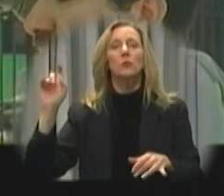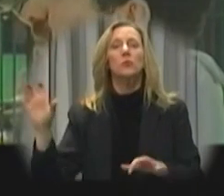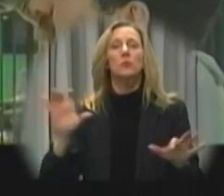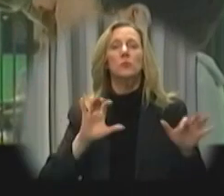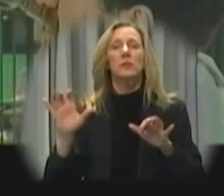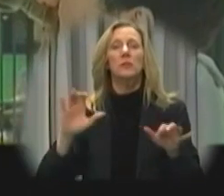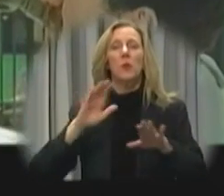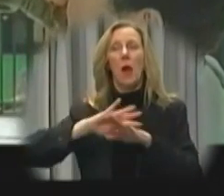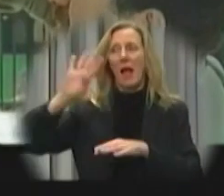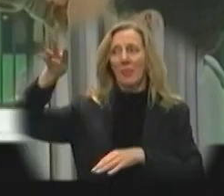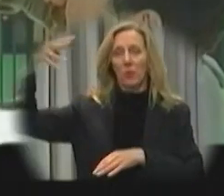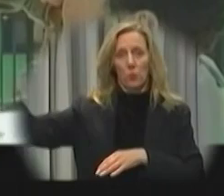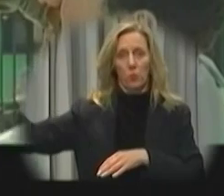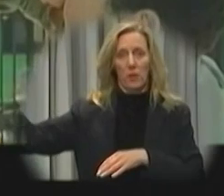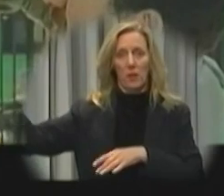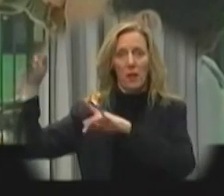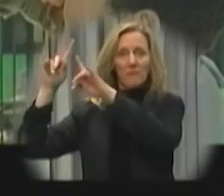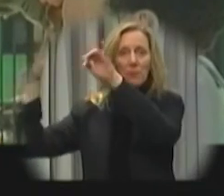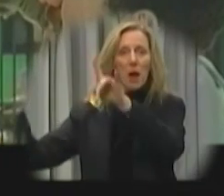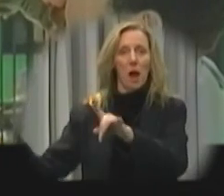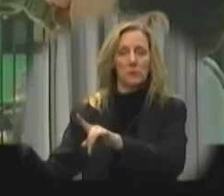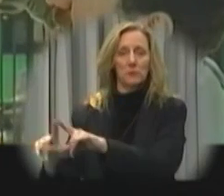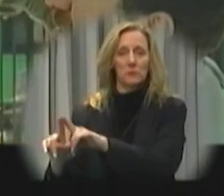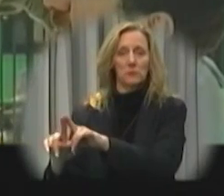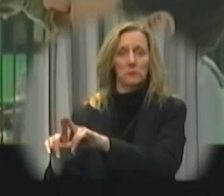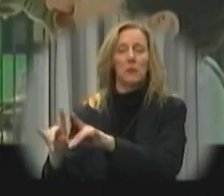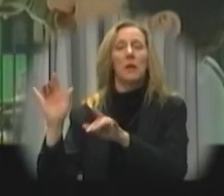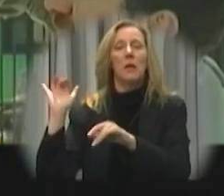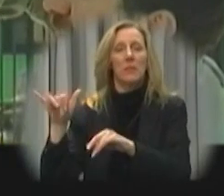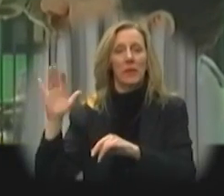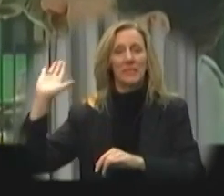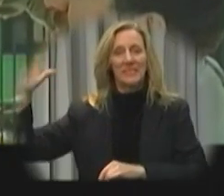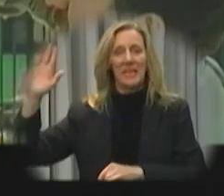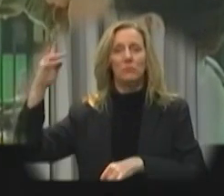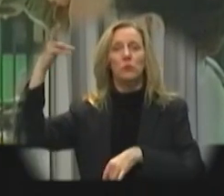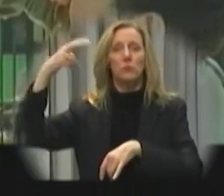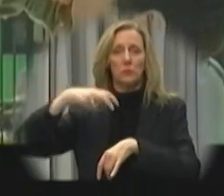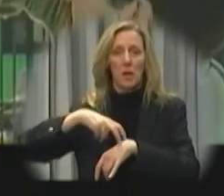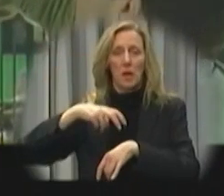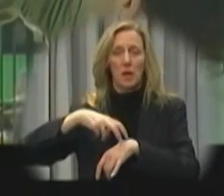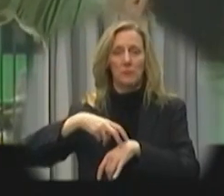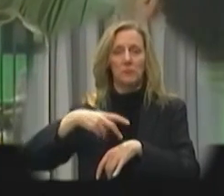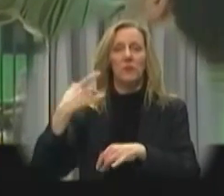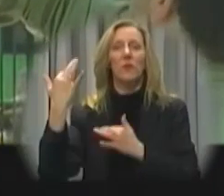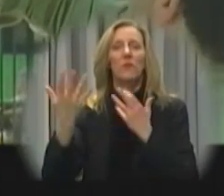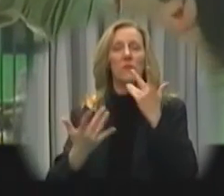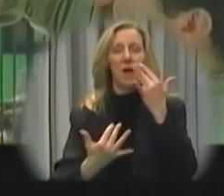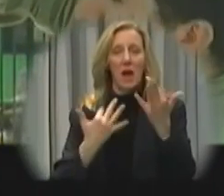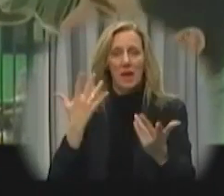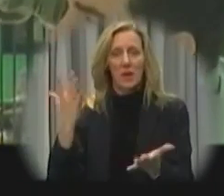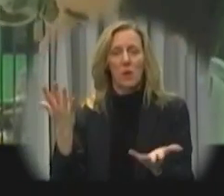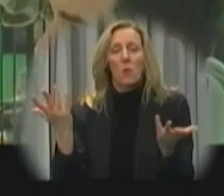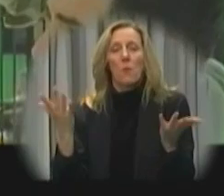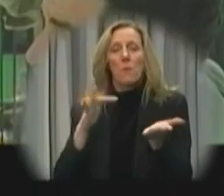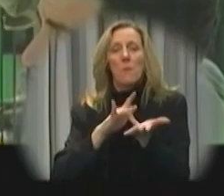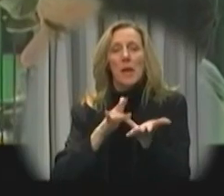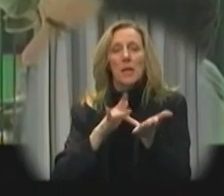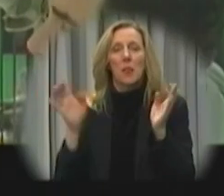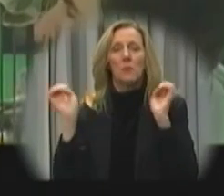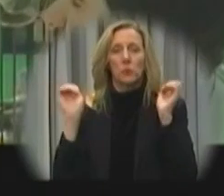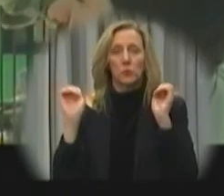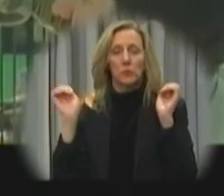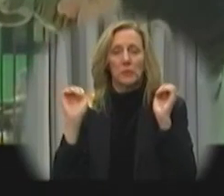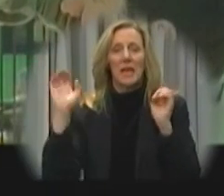pattern should be performed on the speaker grill of the call box. The caller will tap a two-tap pattern for a fire or medical